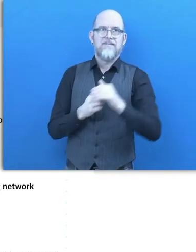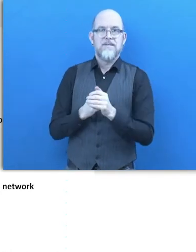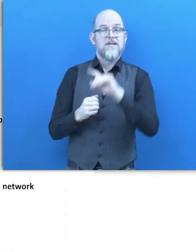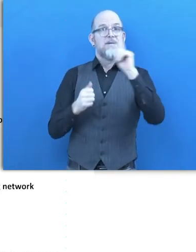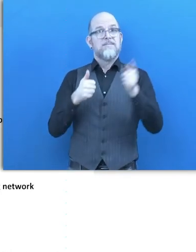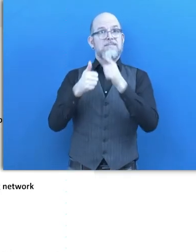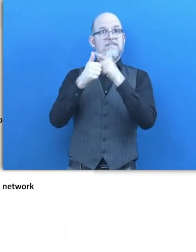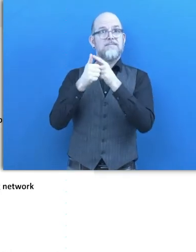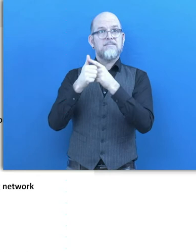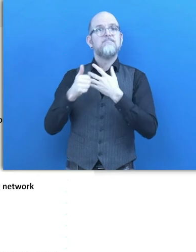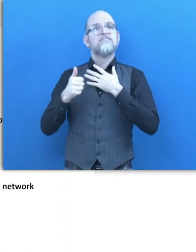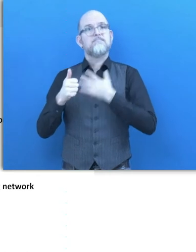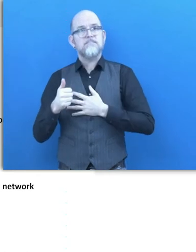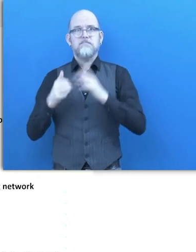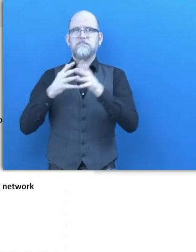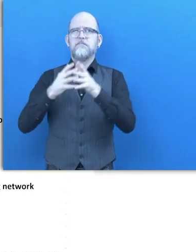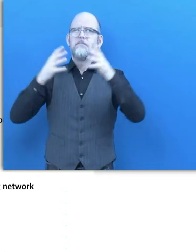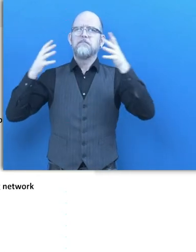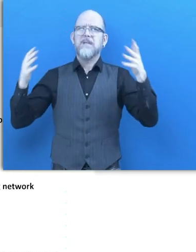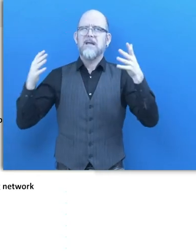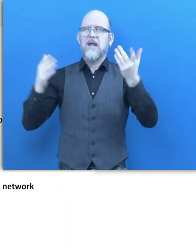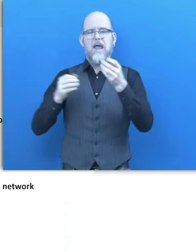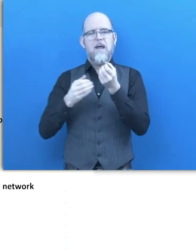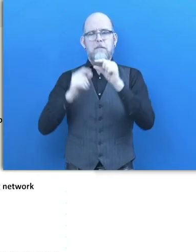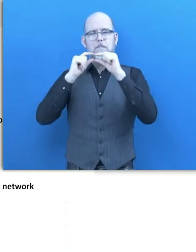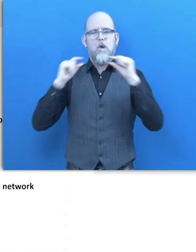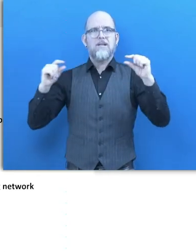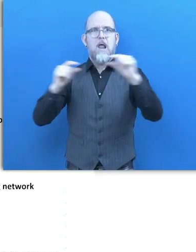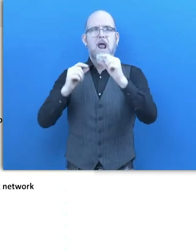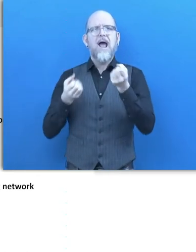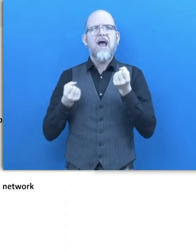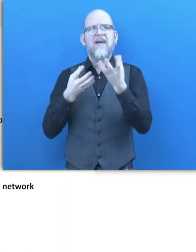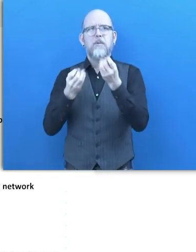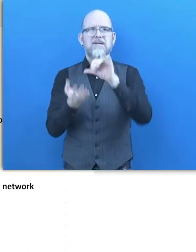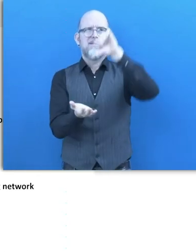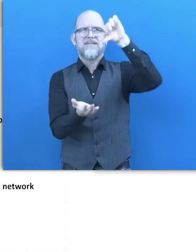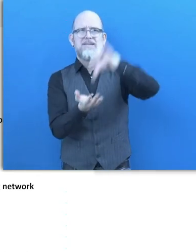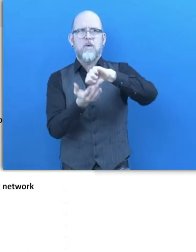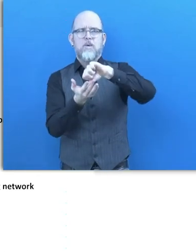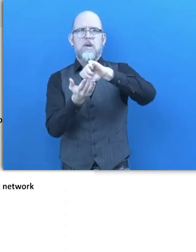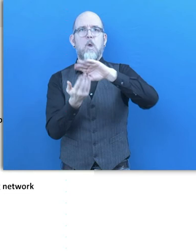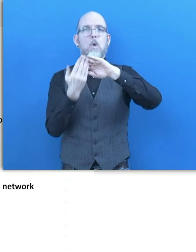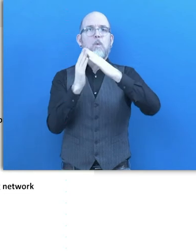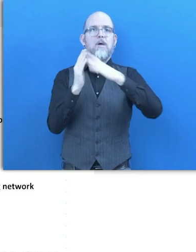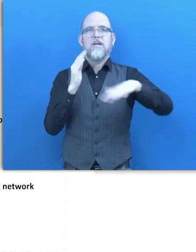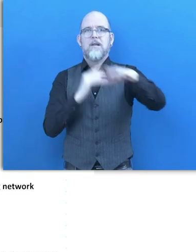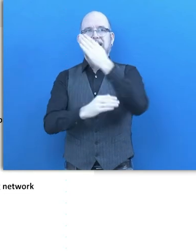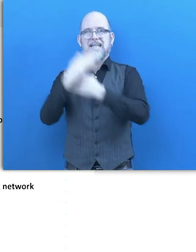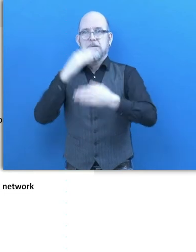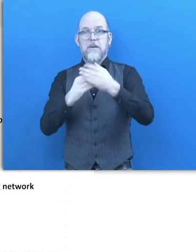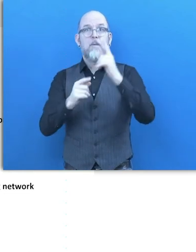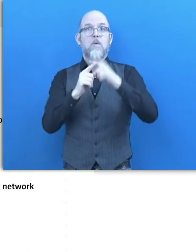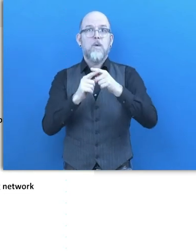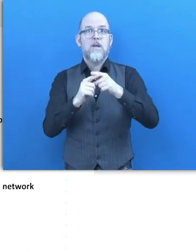we want to become the largest information portal and community for people with disabilities and chronic diseases globally.